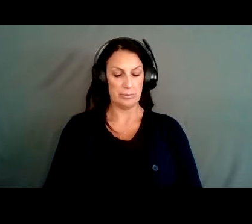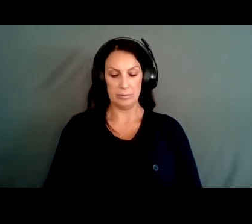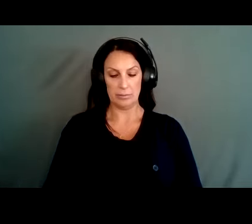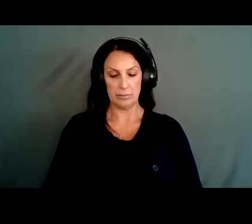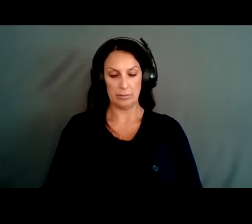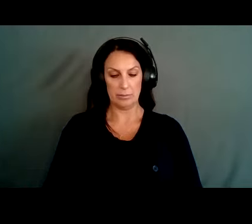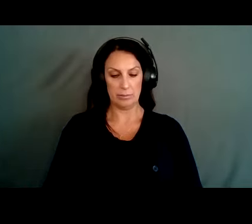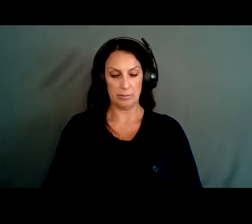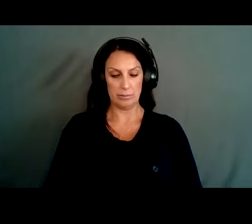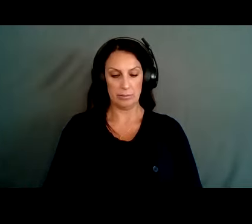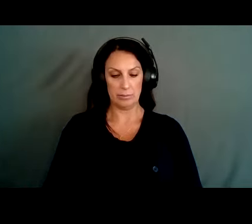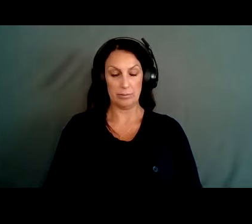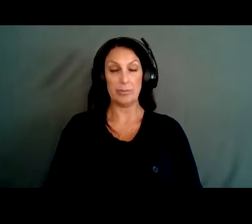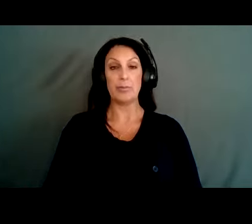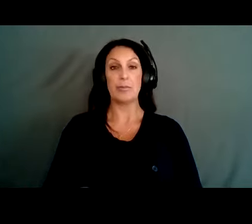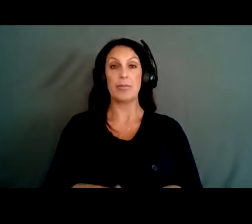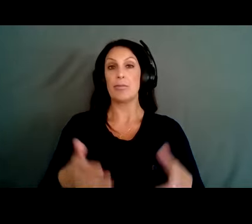What if it's more than one?